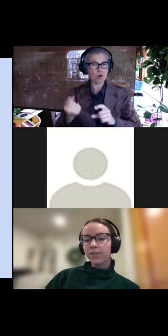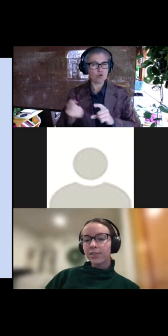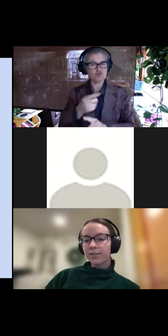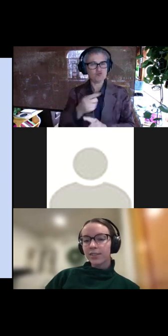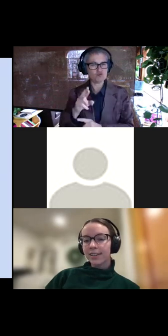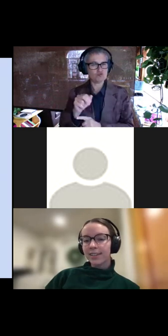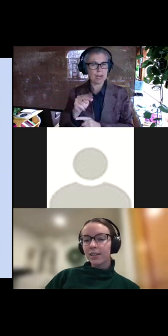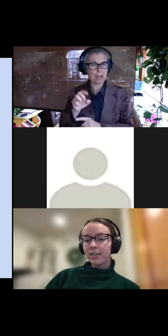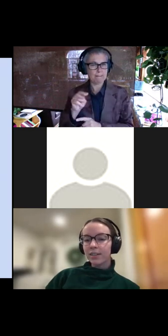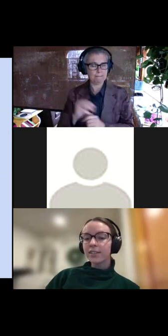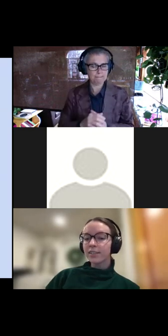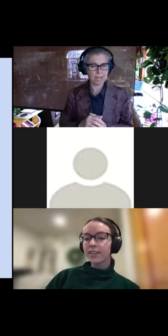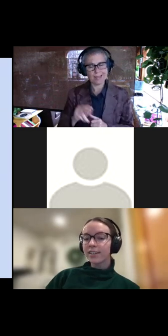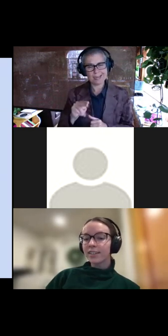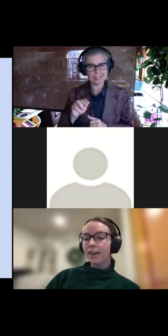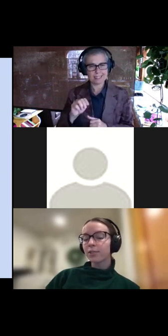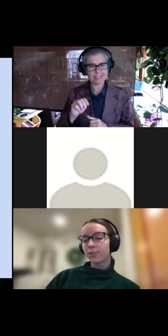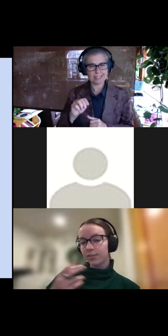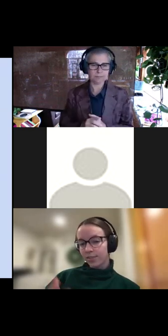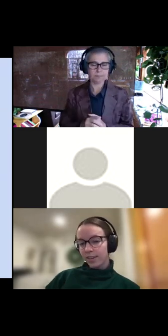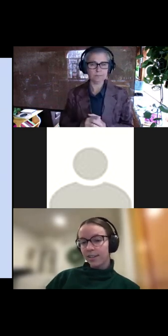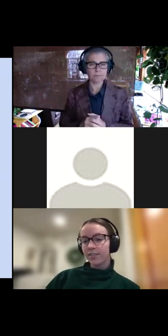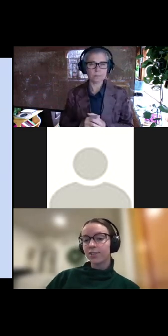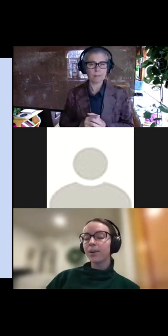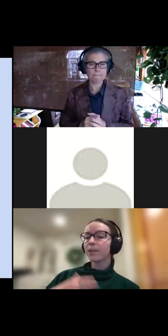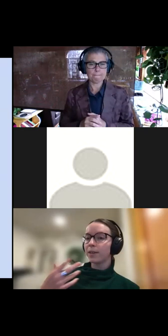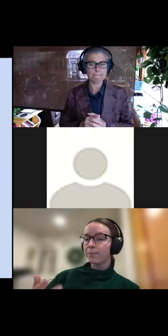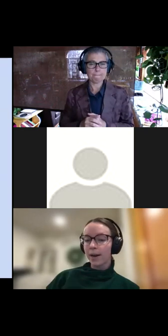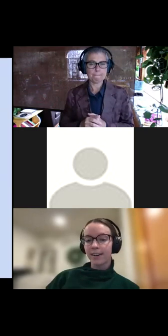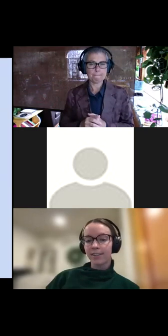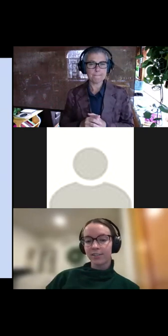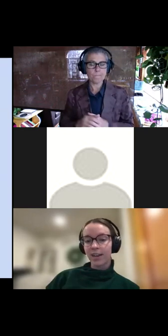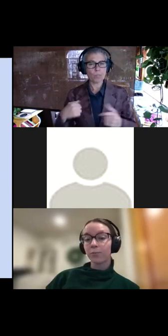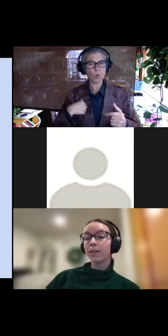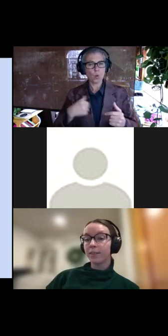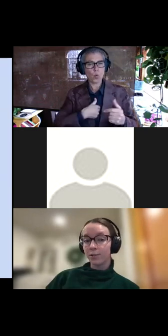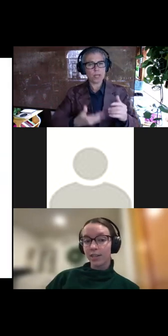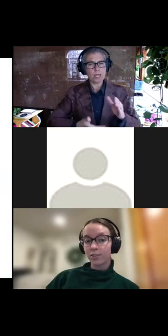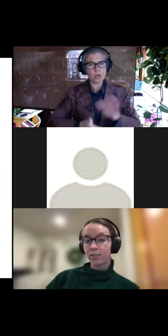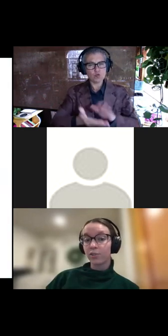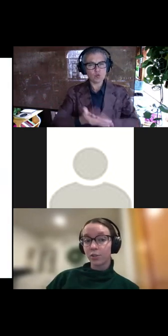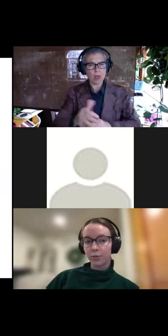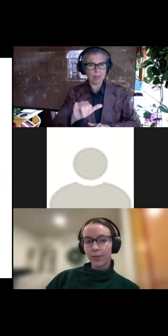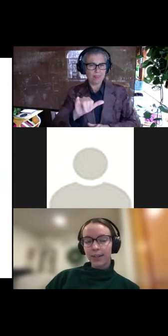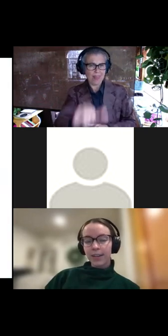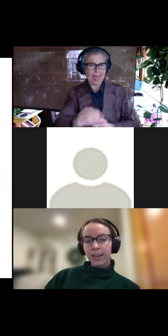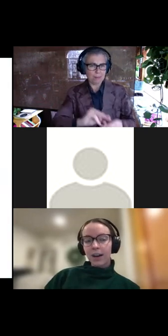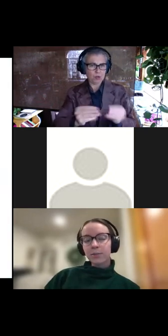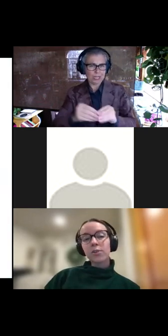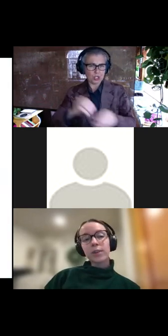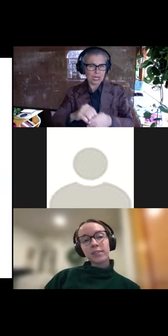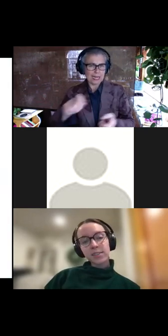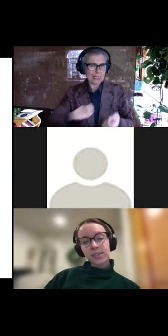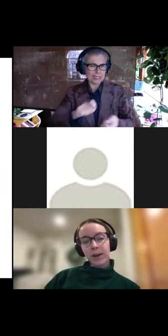uh, which is, uh, conducting evolutions in, in such a way that we can better understand what the mutations do. Um,